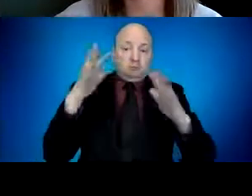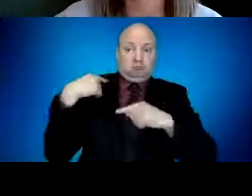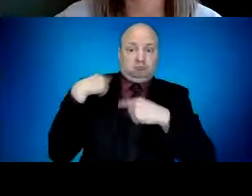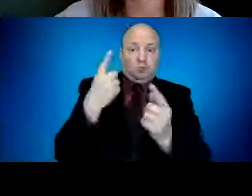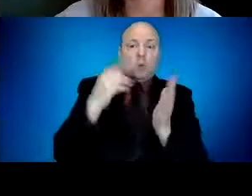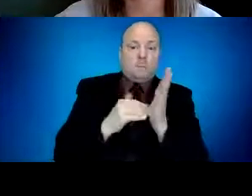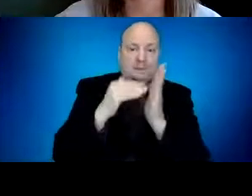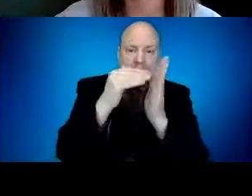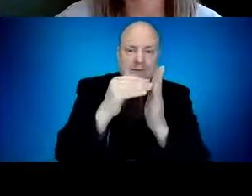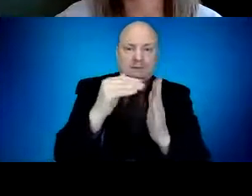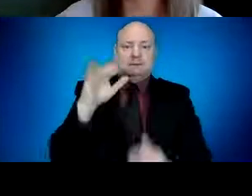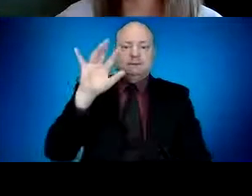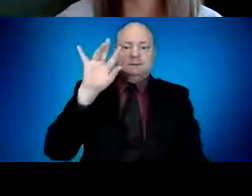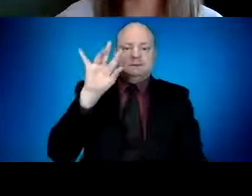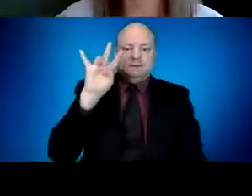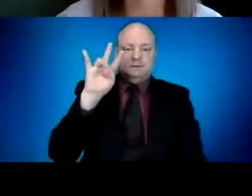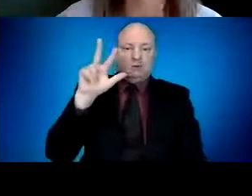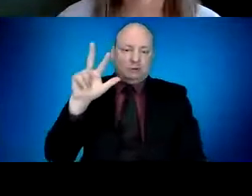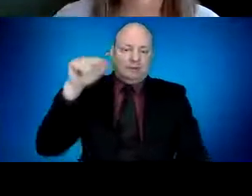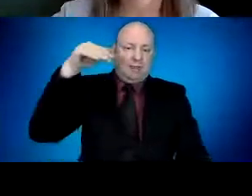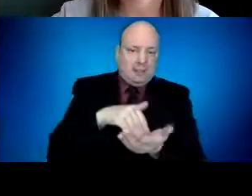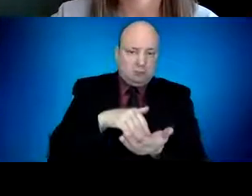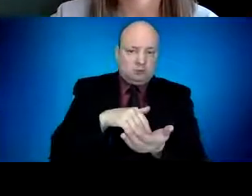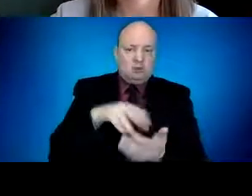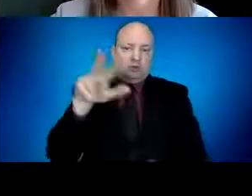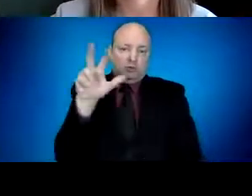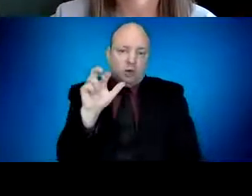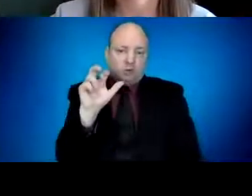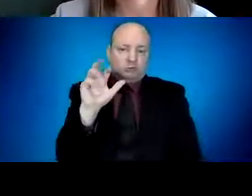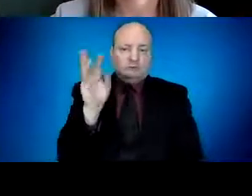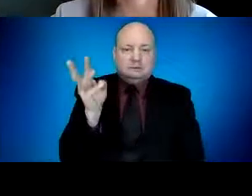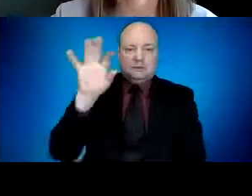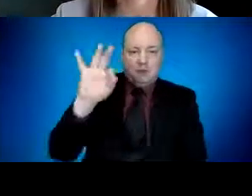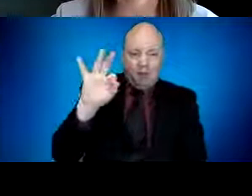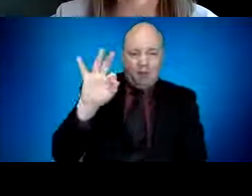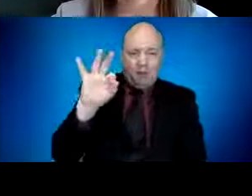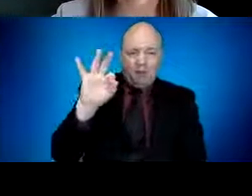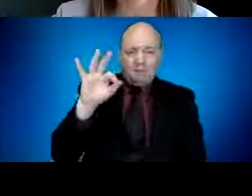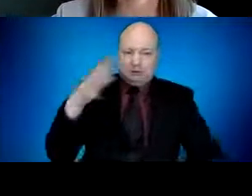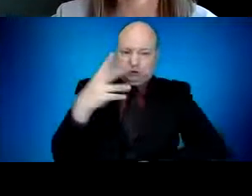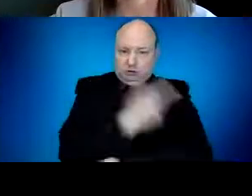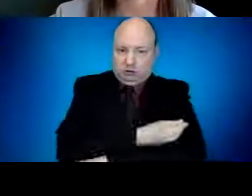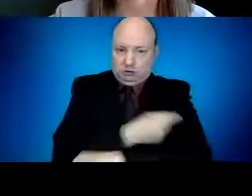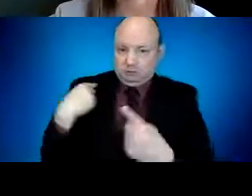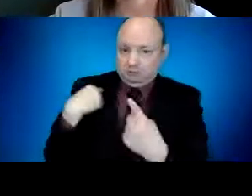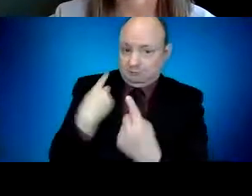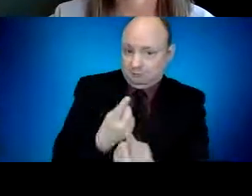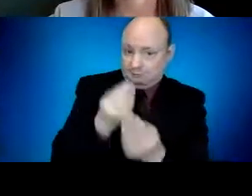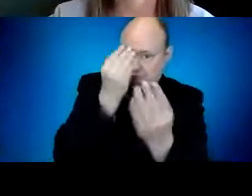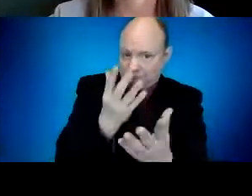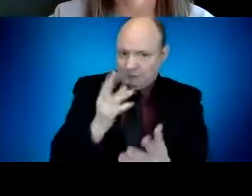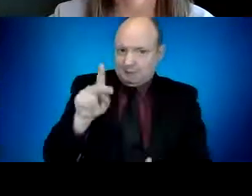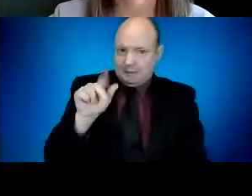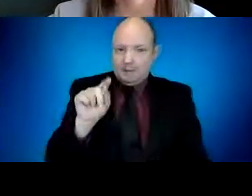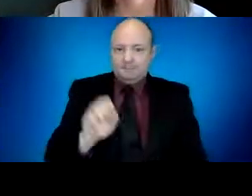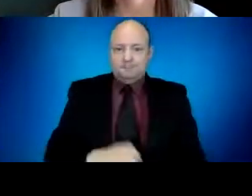8 in 10 of the approximately 1,317,000 people who are currently eligible to get vaccinated in Oregon. Overall,